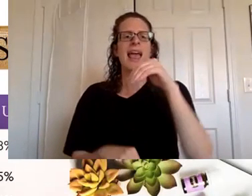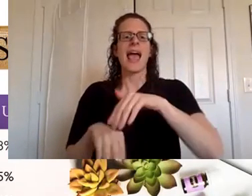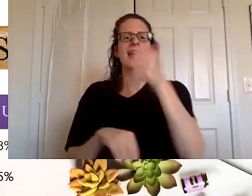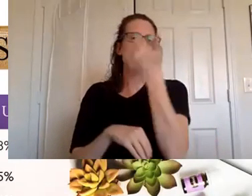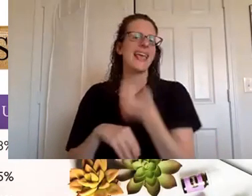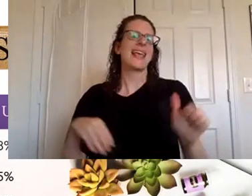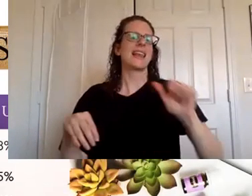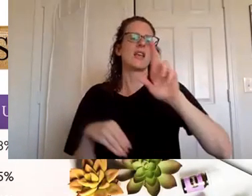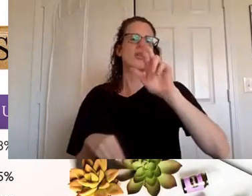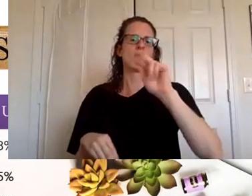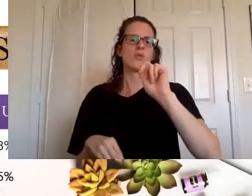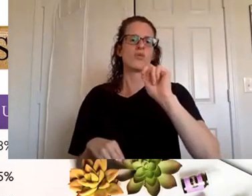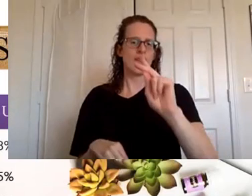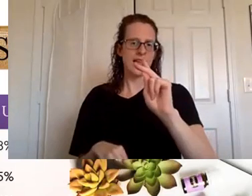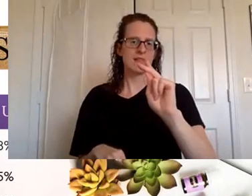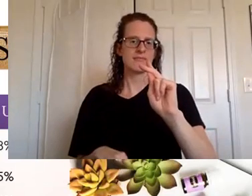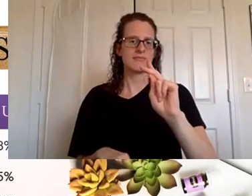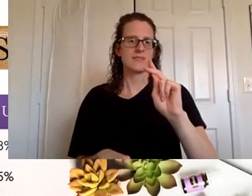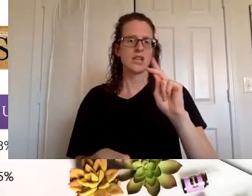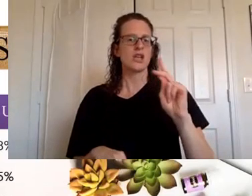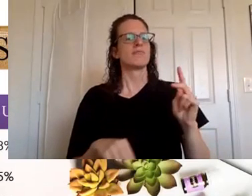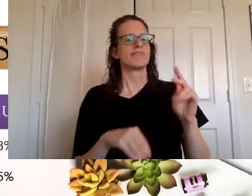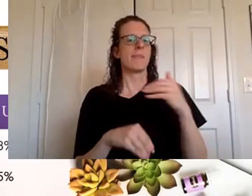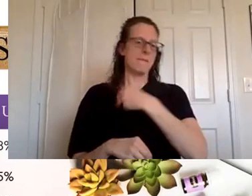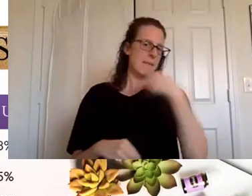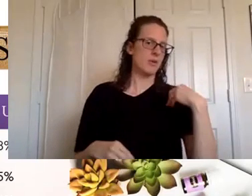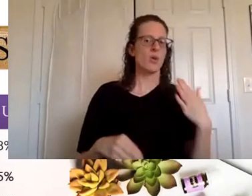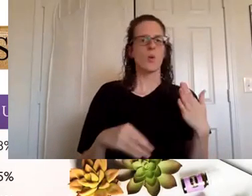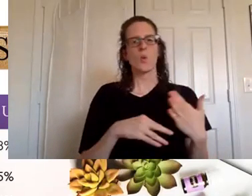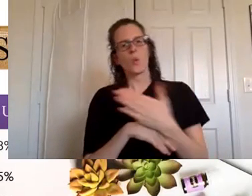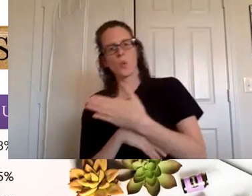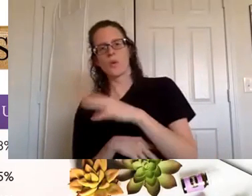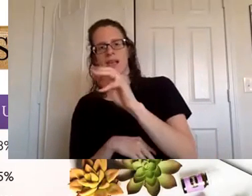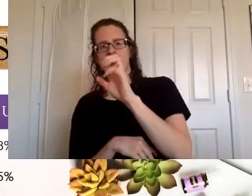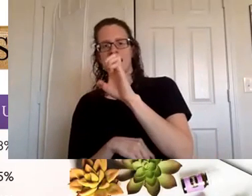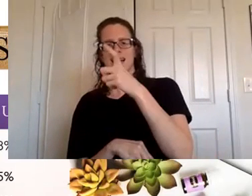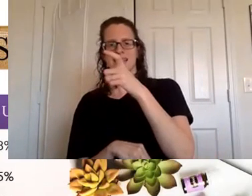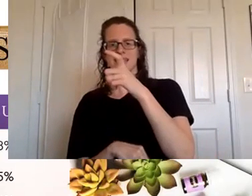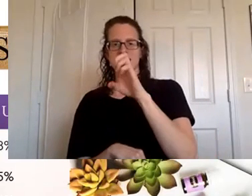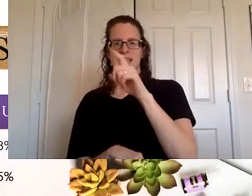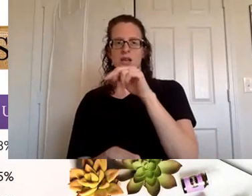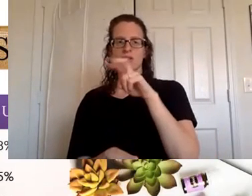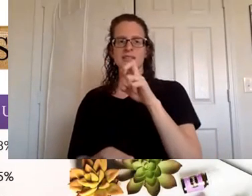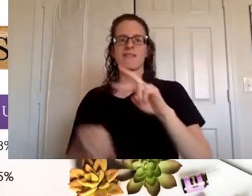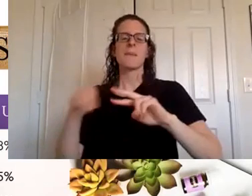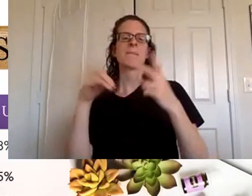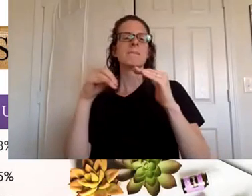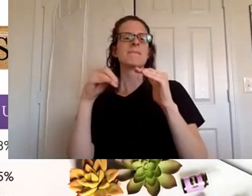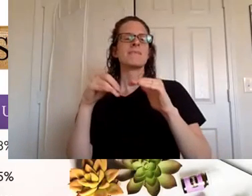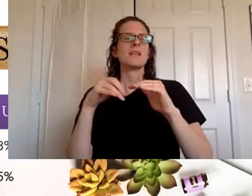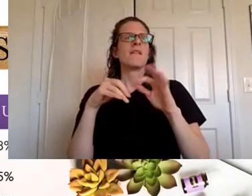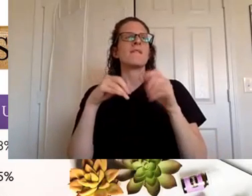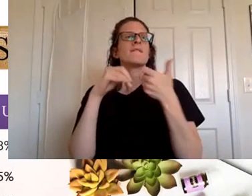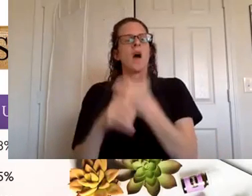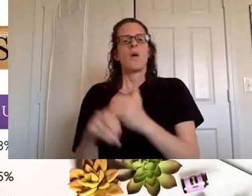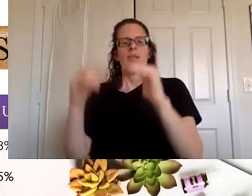commissions um distributor through executive based on the levels and um the sales of people are like